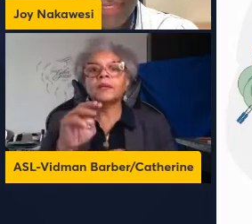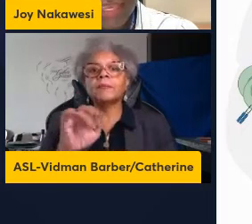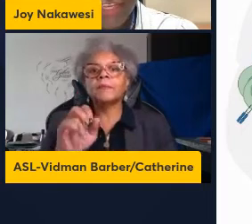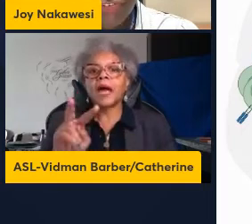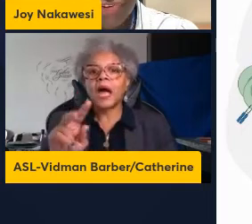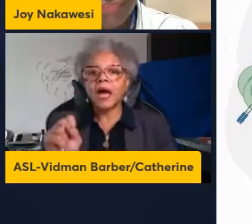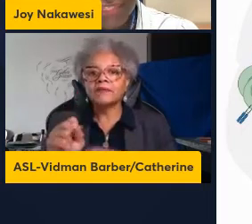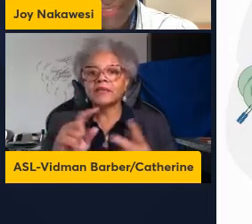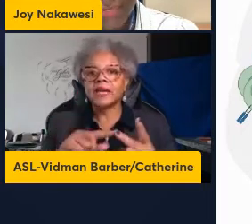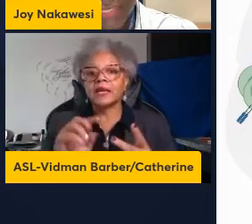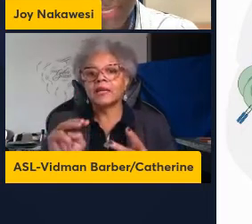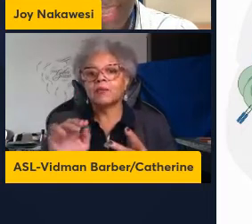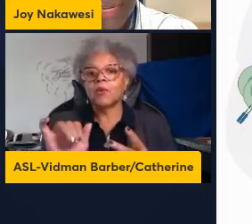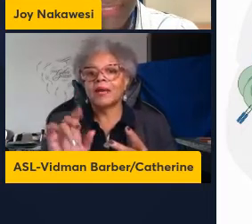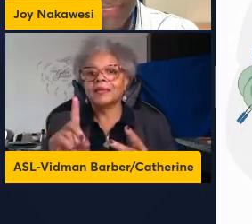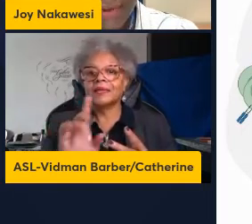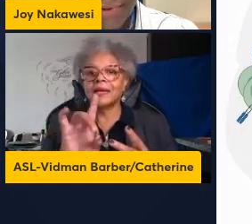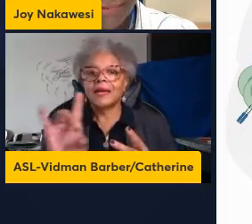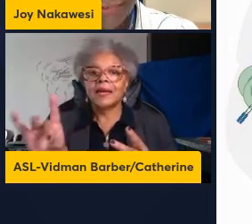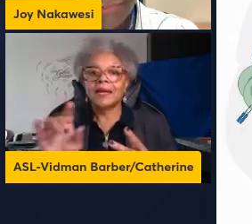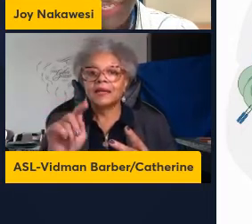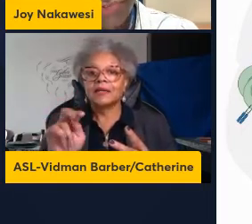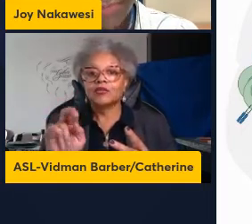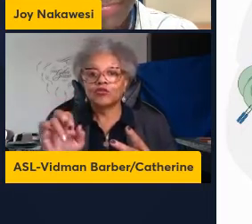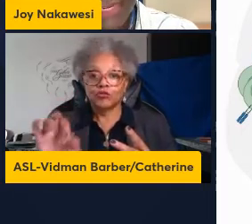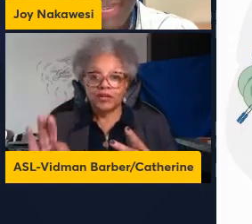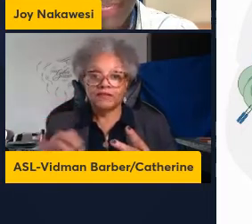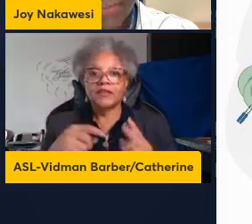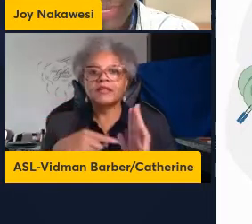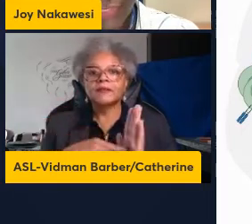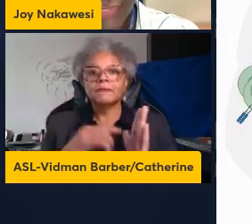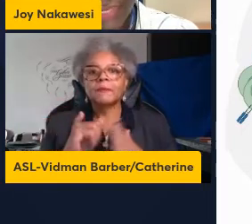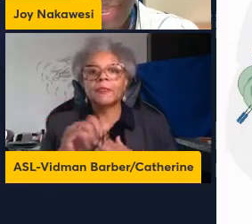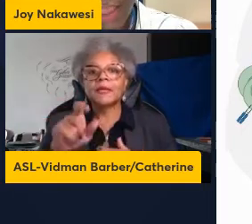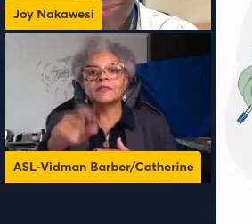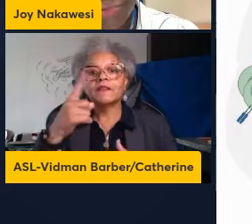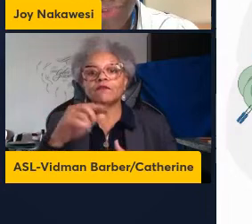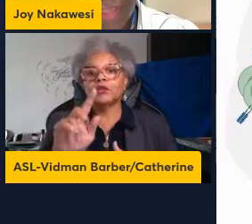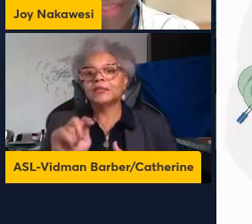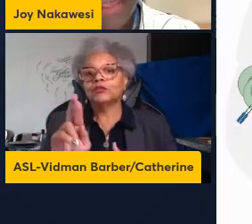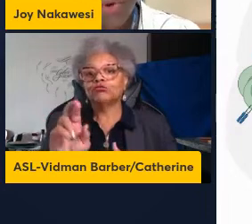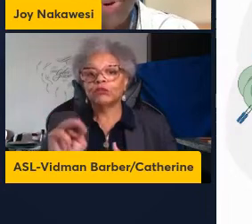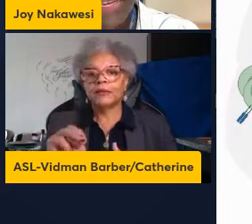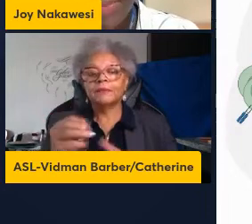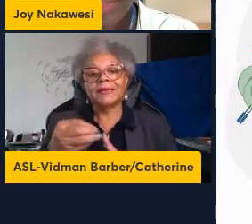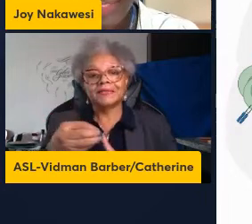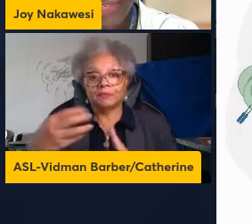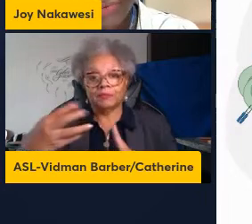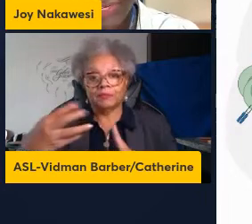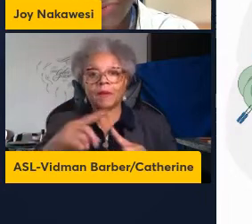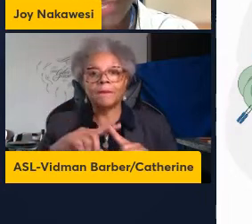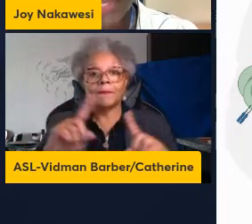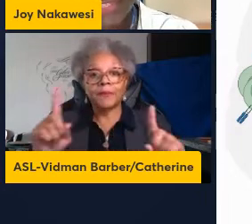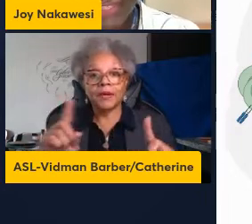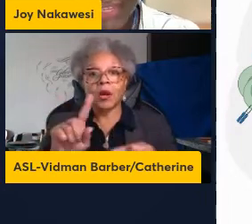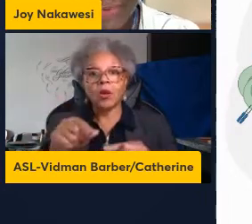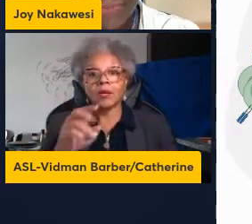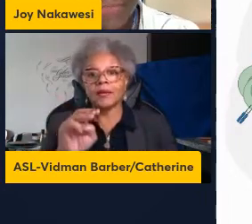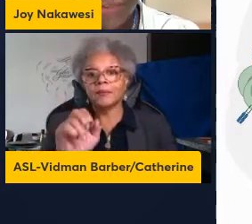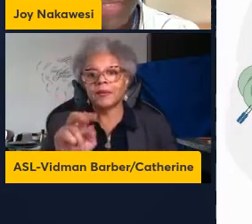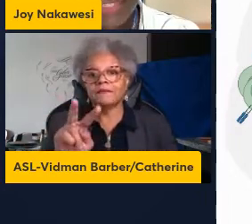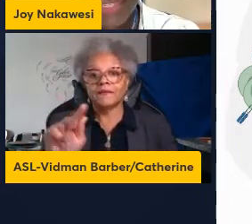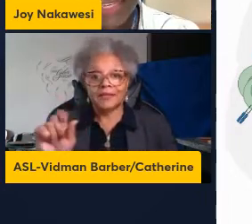MYD88 TREF signaling are necessary for TREM cell expansion however only Mavs signaling was